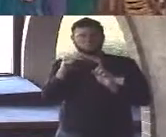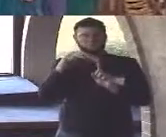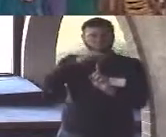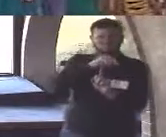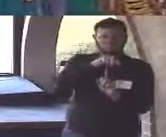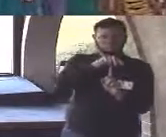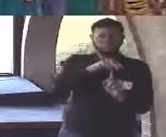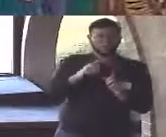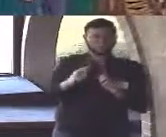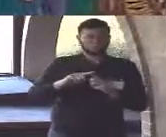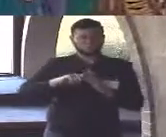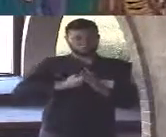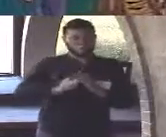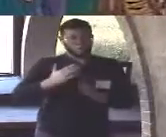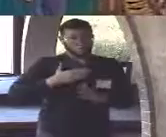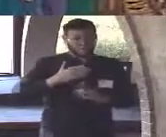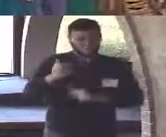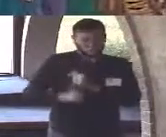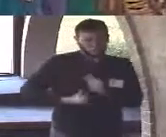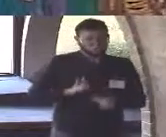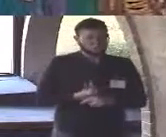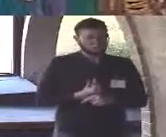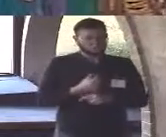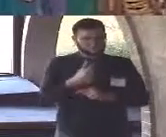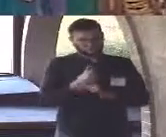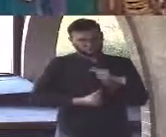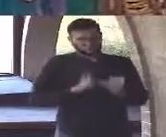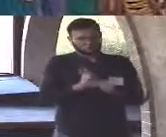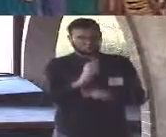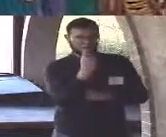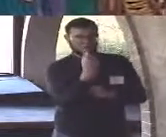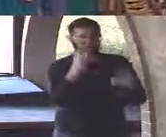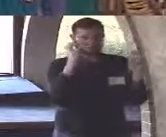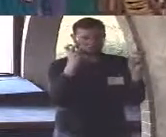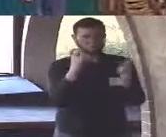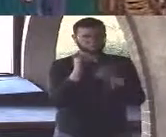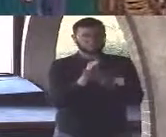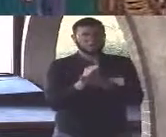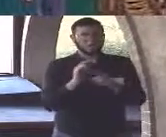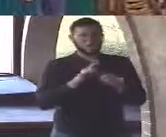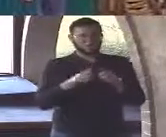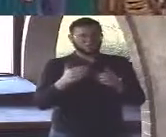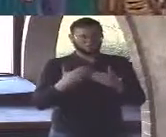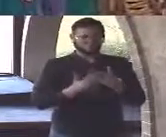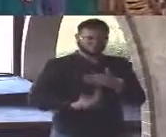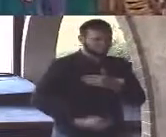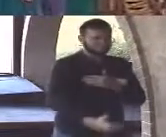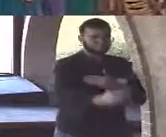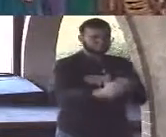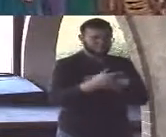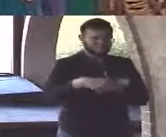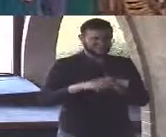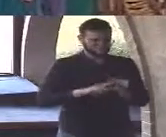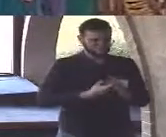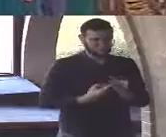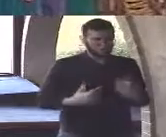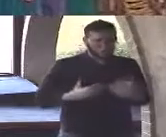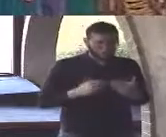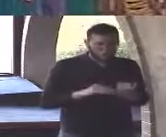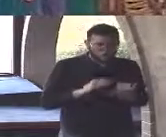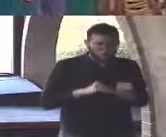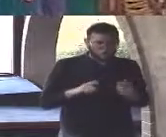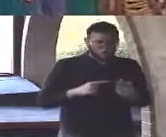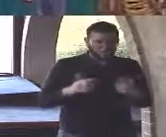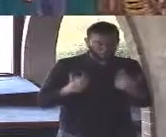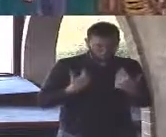more and more children are being brought up and raised to understand from the very beginning that there is no objective meaning